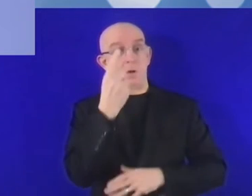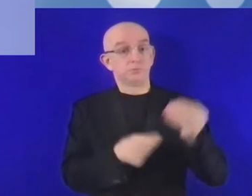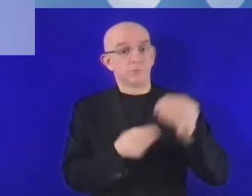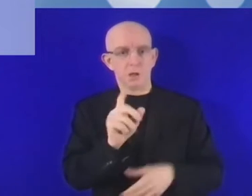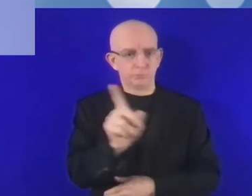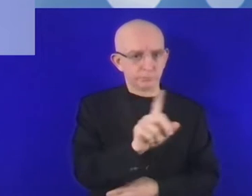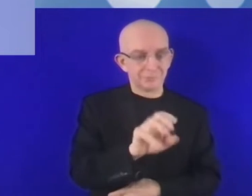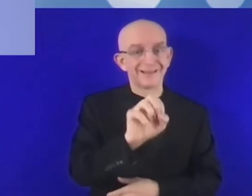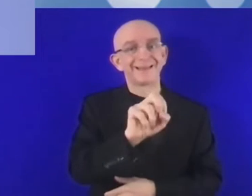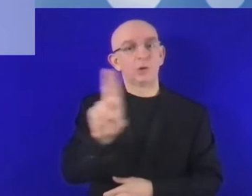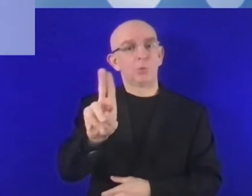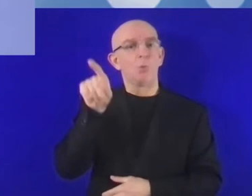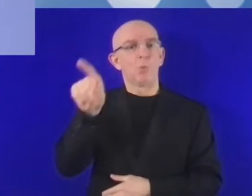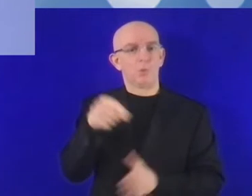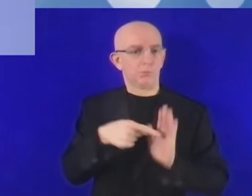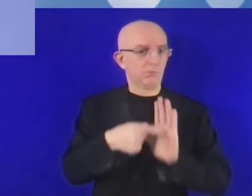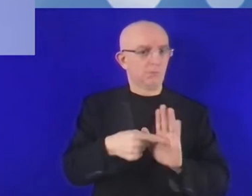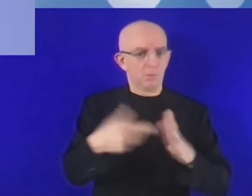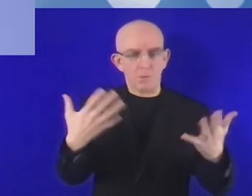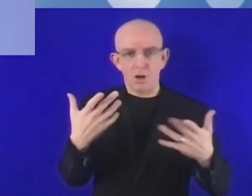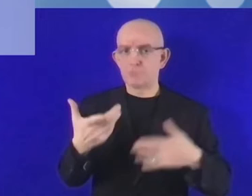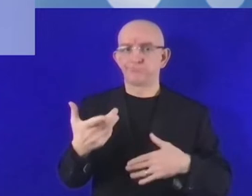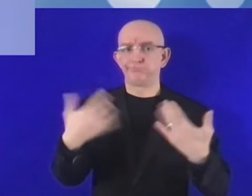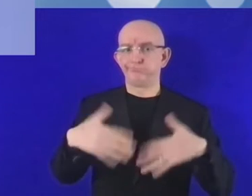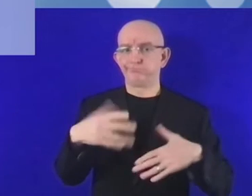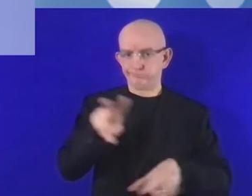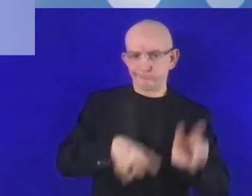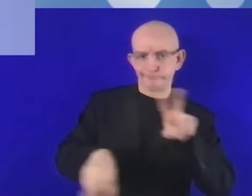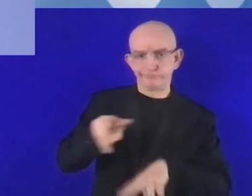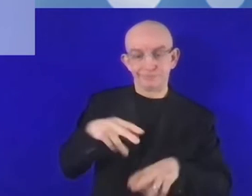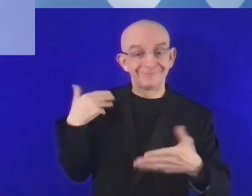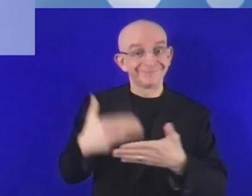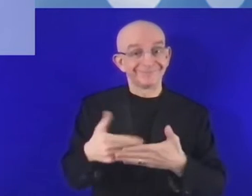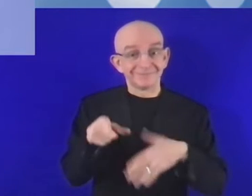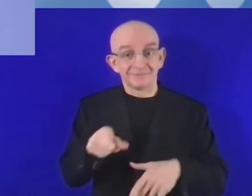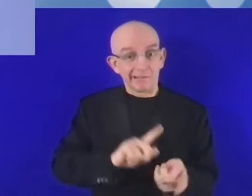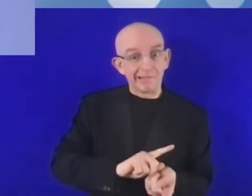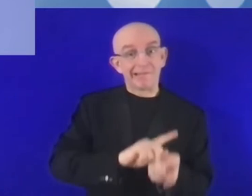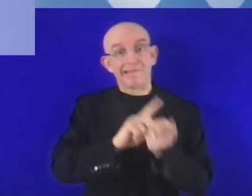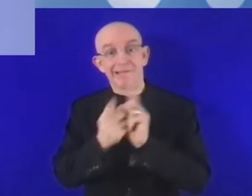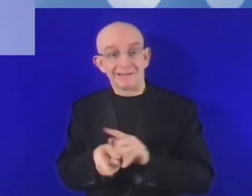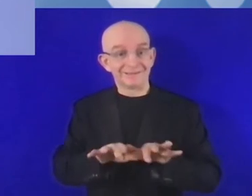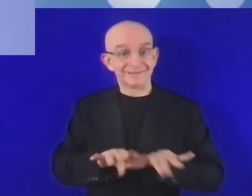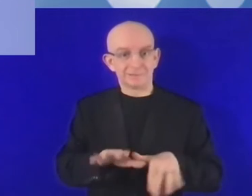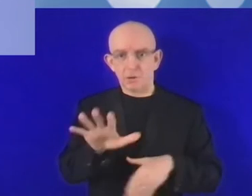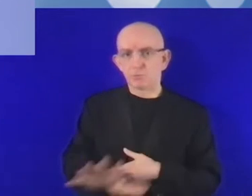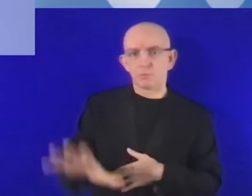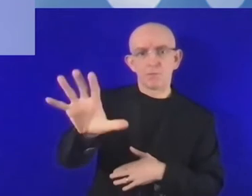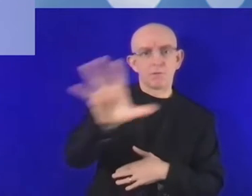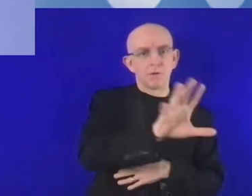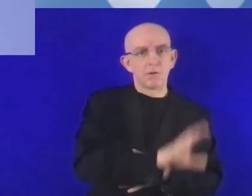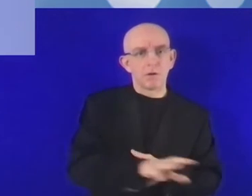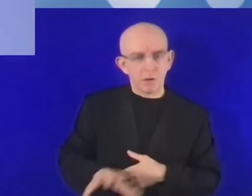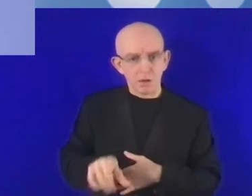as well as individual firms. And on the regional level, among companies in Eastern and Southern